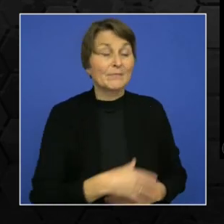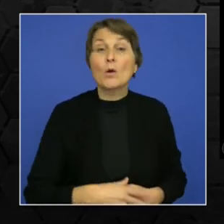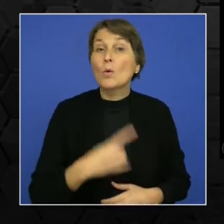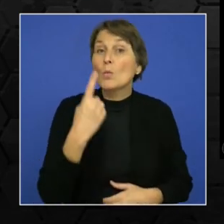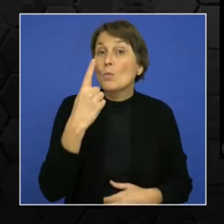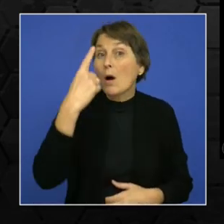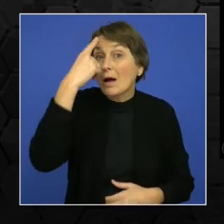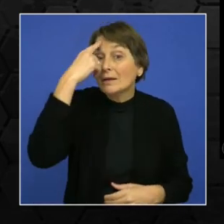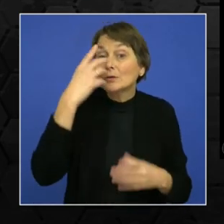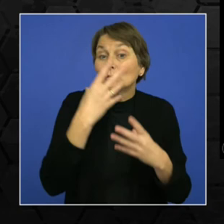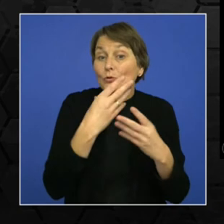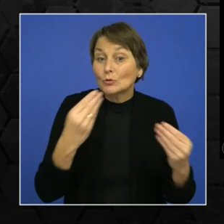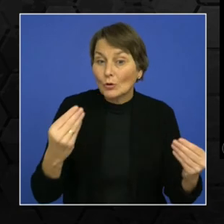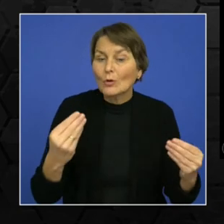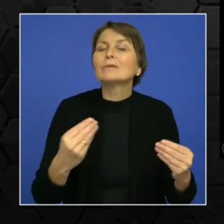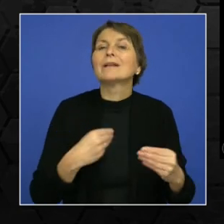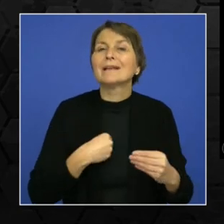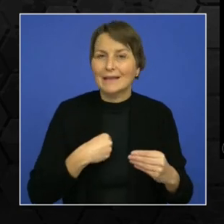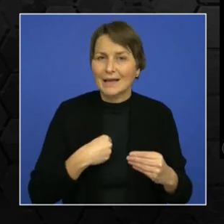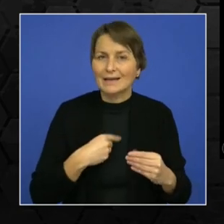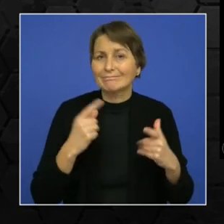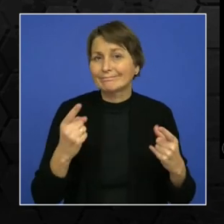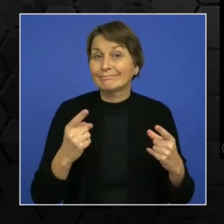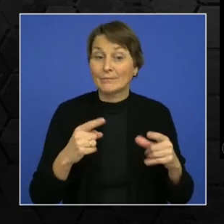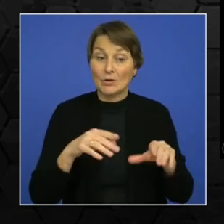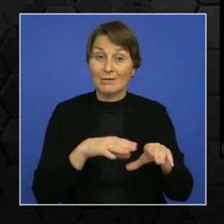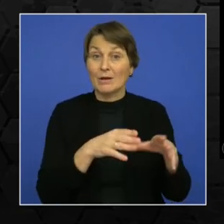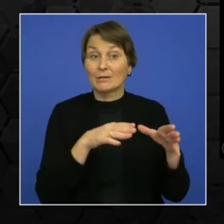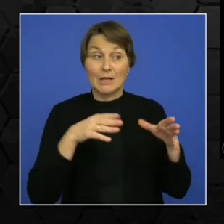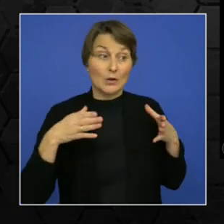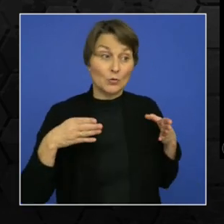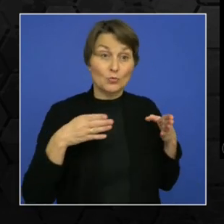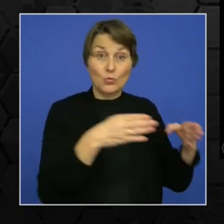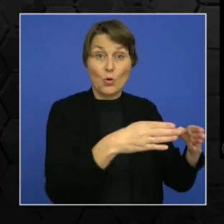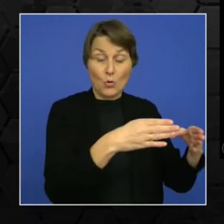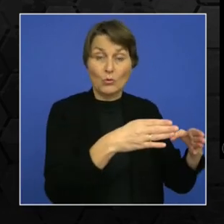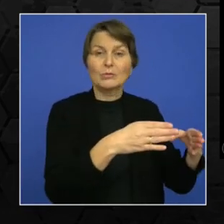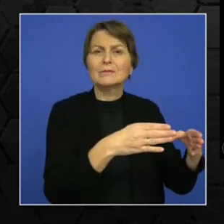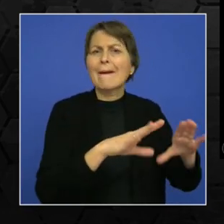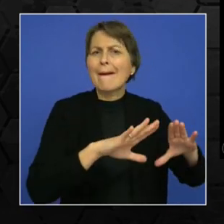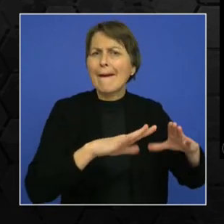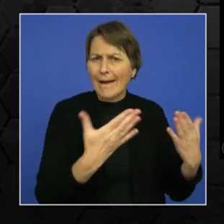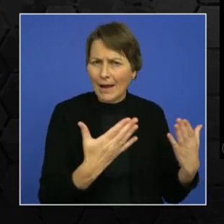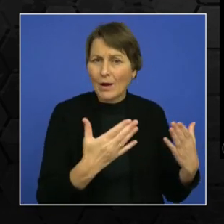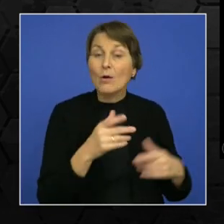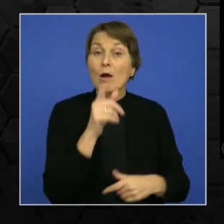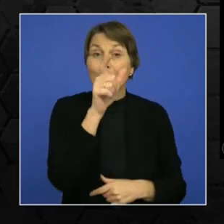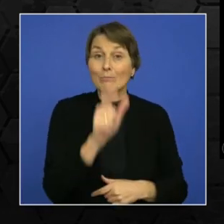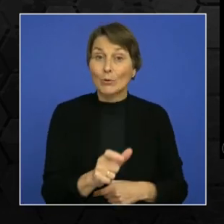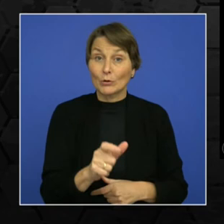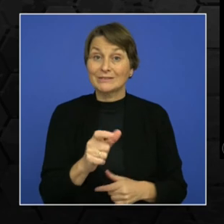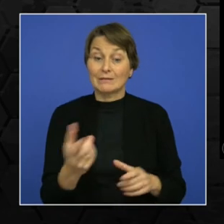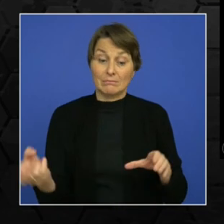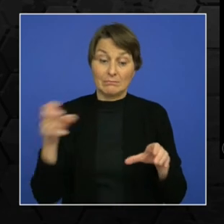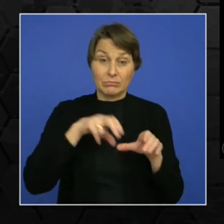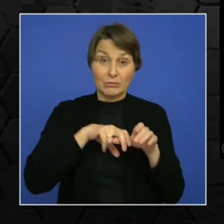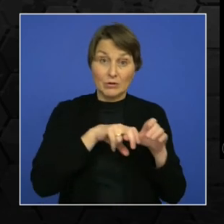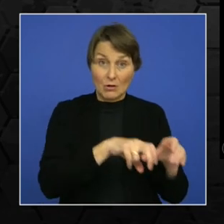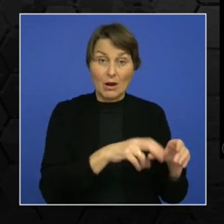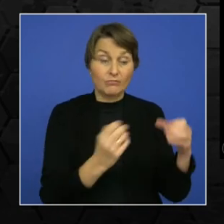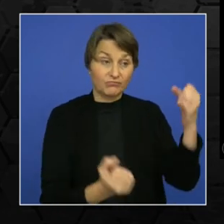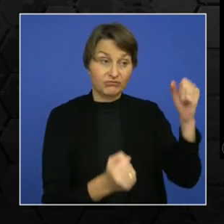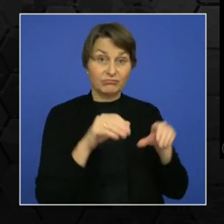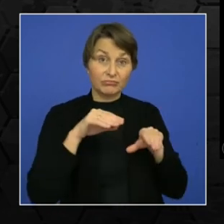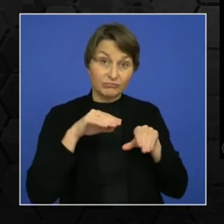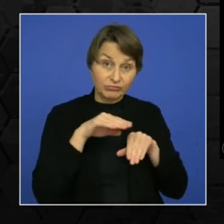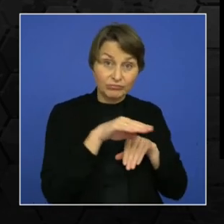is electronic toll collection. So electronic toll collection offers a facility of cashless and immediate tolling, which eliminates the delay that